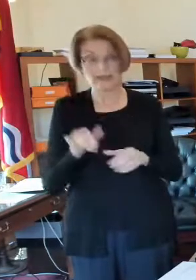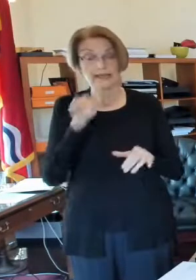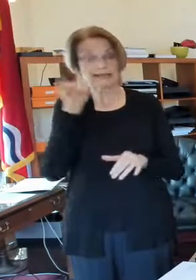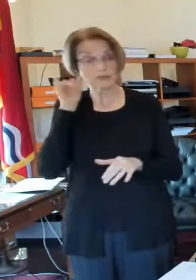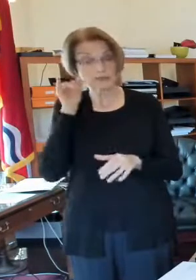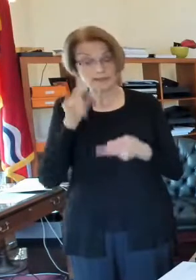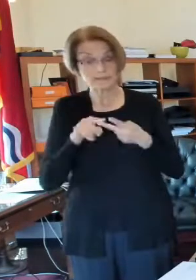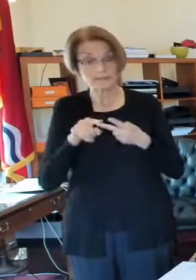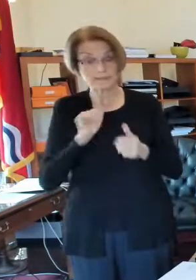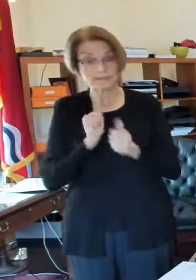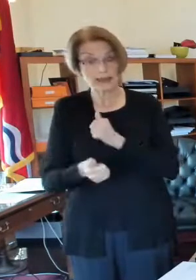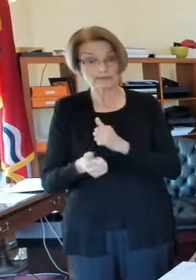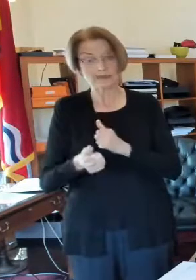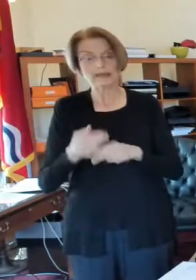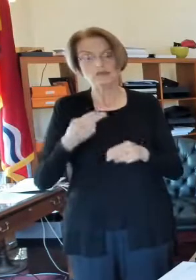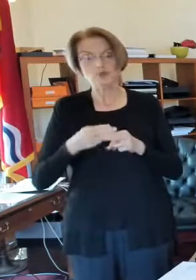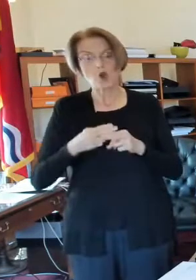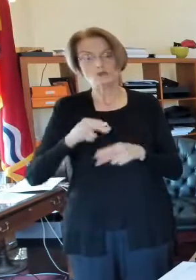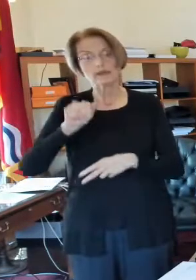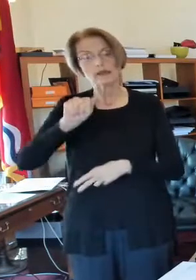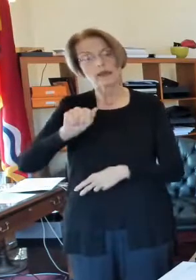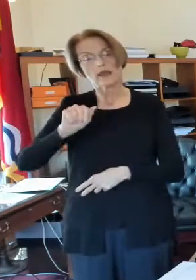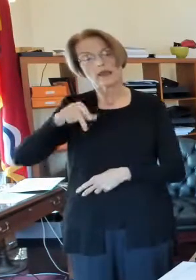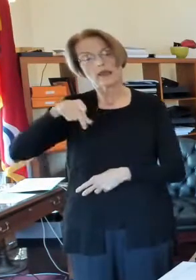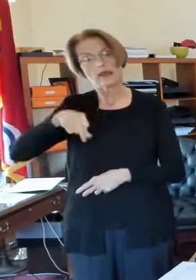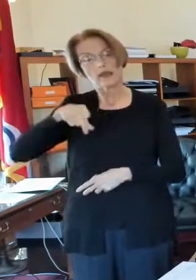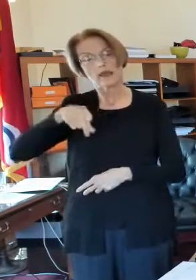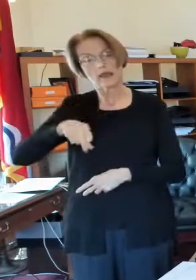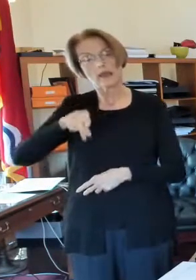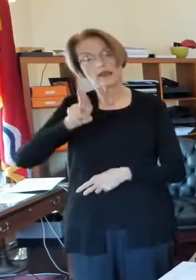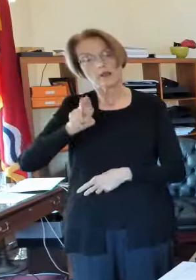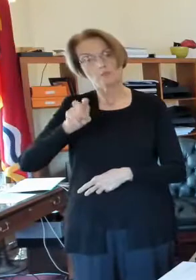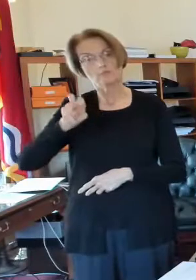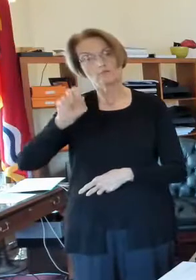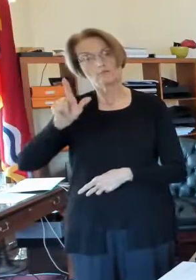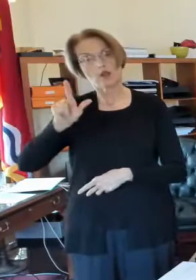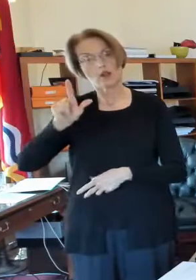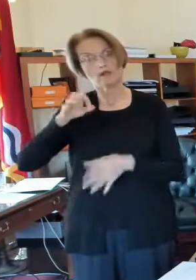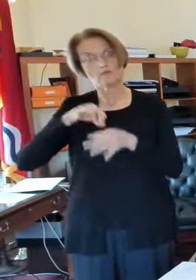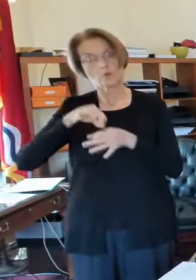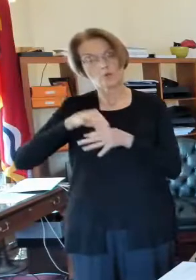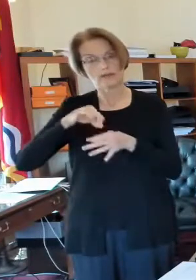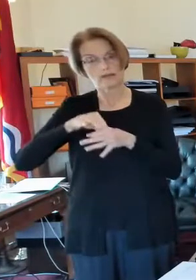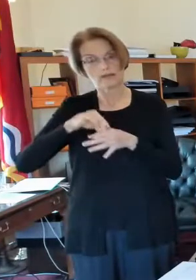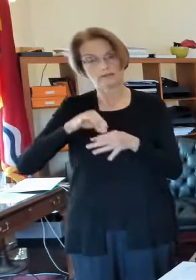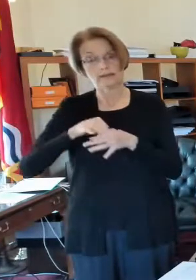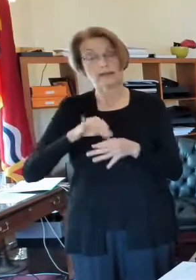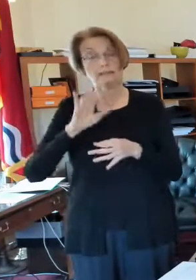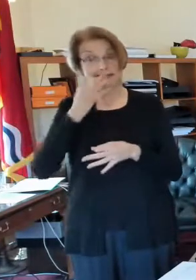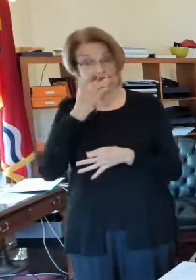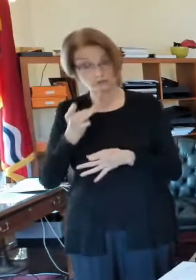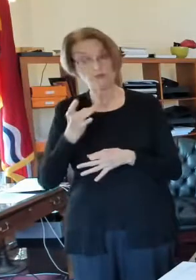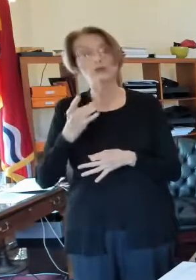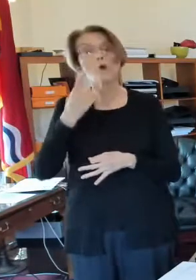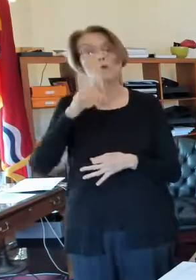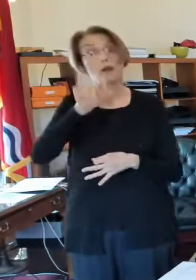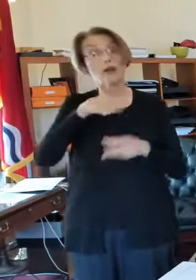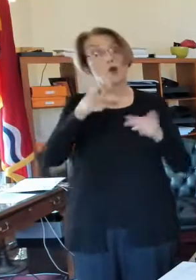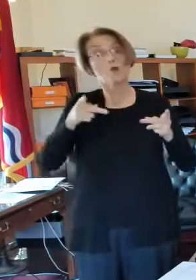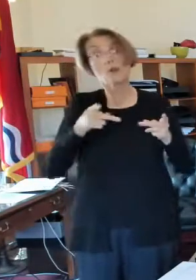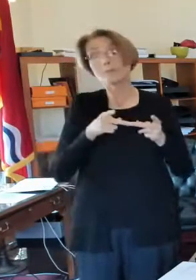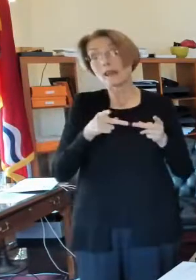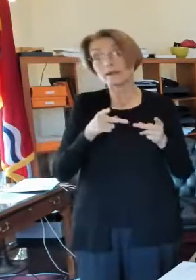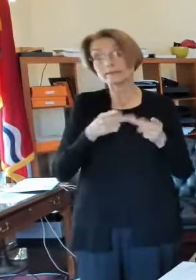something called approval voting. This is going to be very interesting for St. Louis. It's only done at one other place in the whole country, and that's in